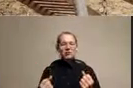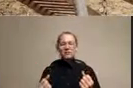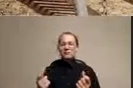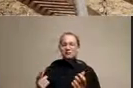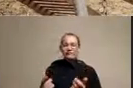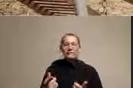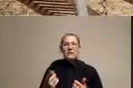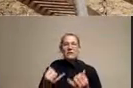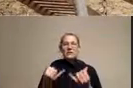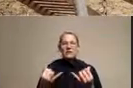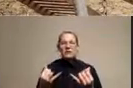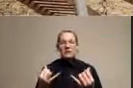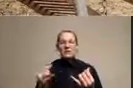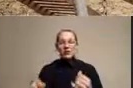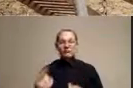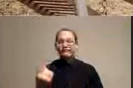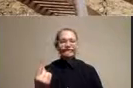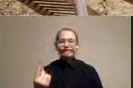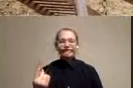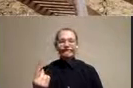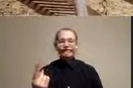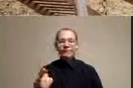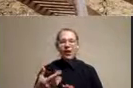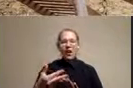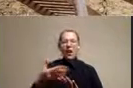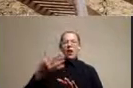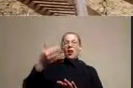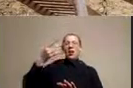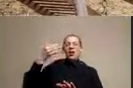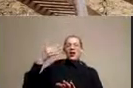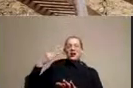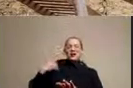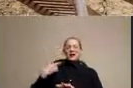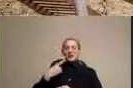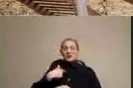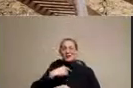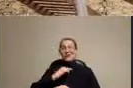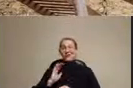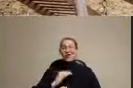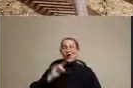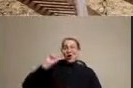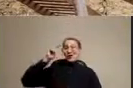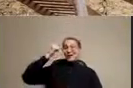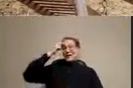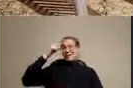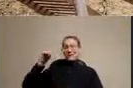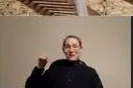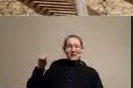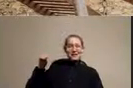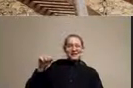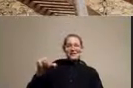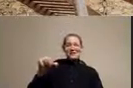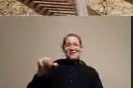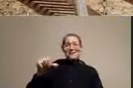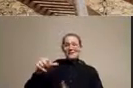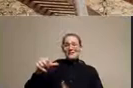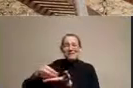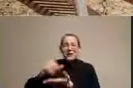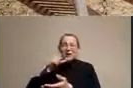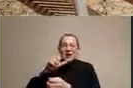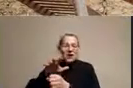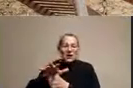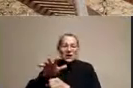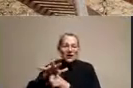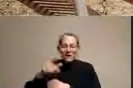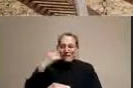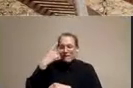way to historical under investment and among particularly in in the well being and in the conditions that create well being among